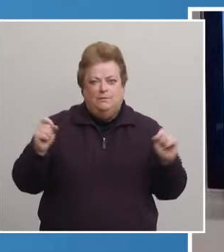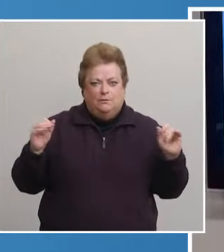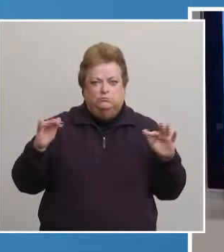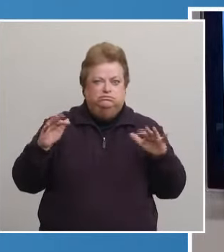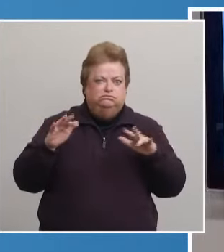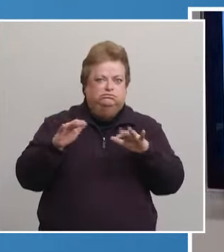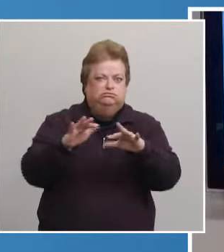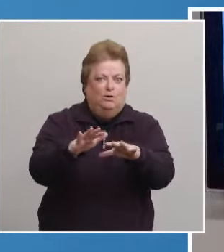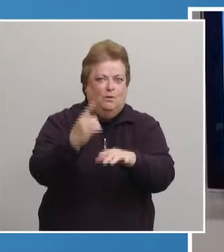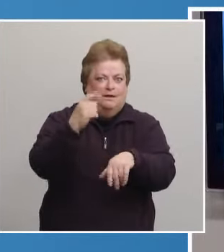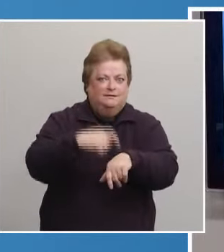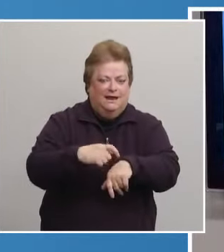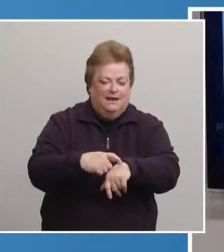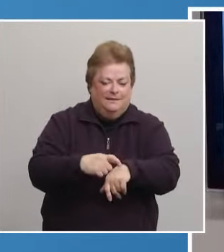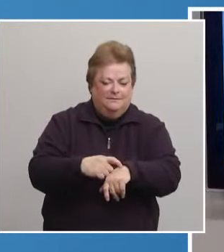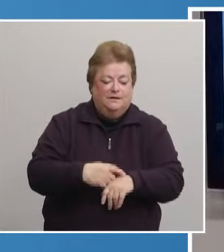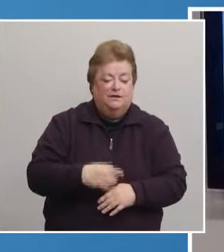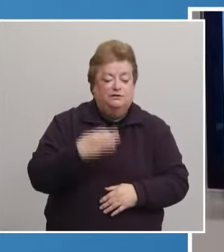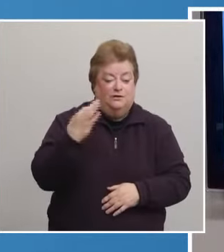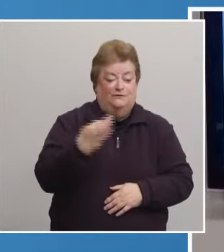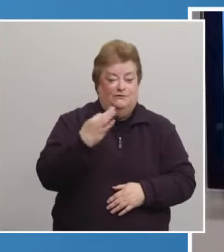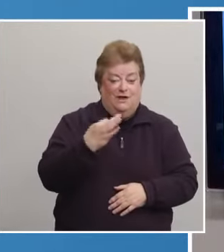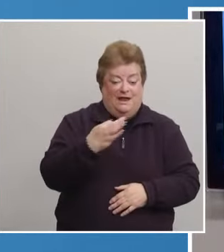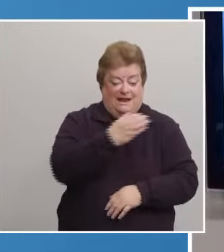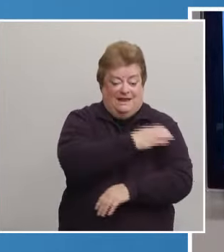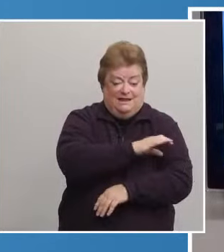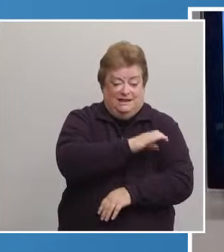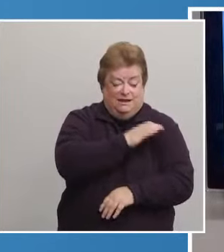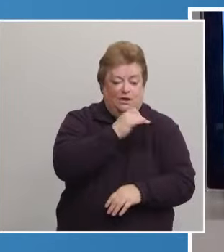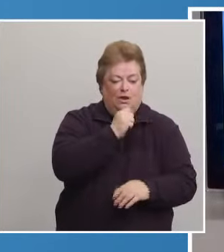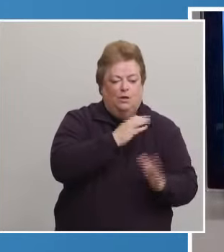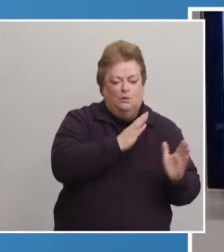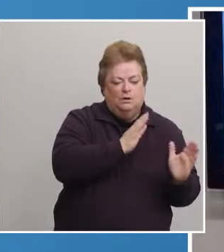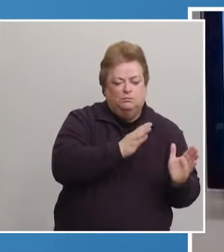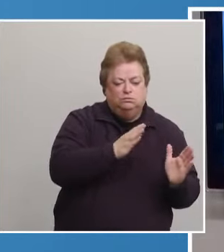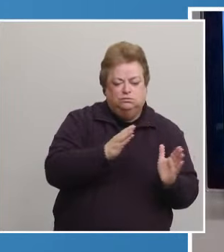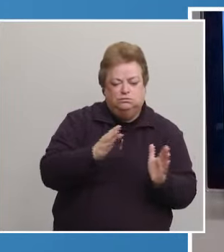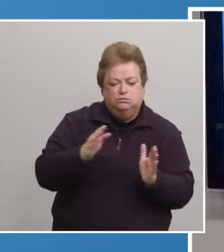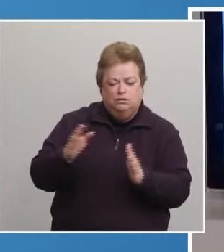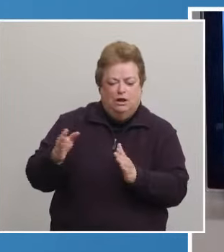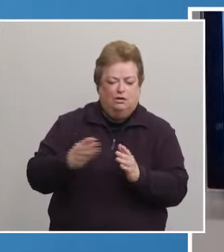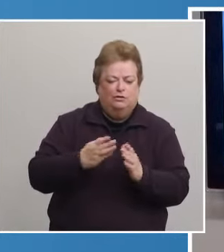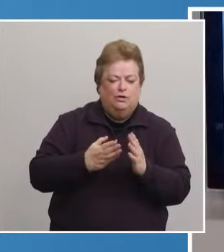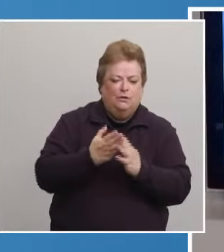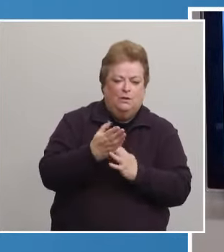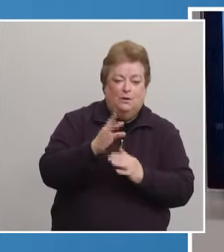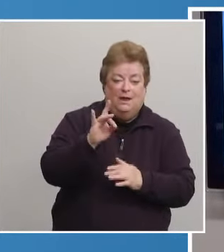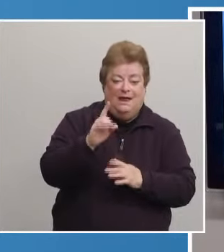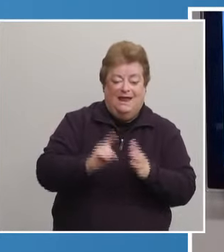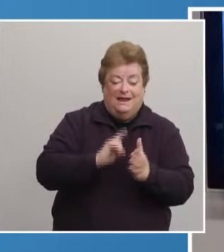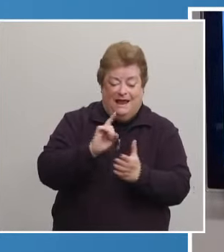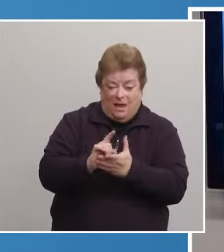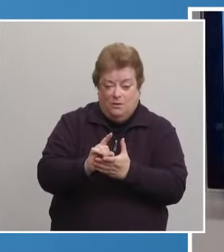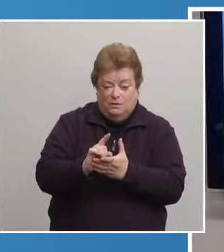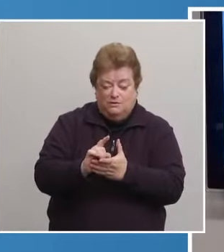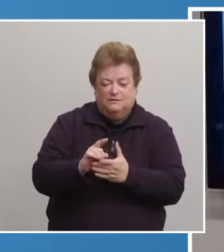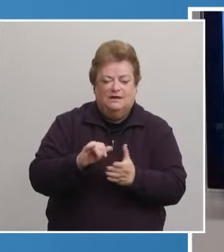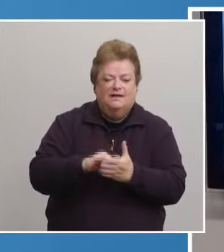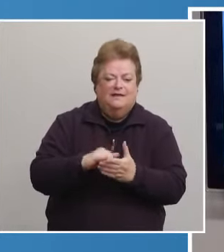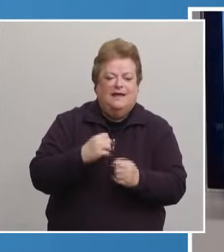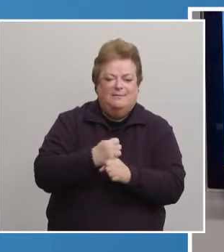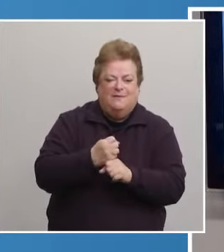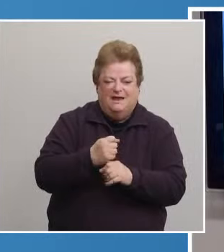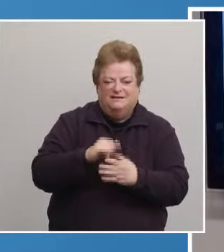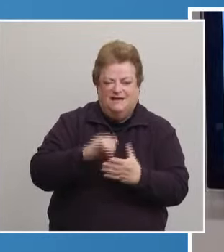once. Friday's vaccination clinic will be spread out over approximately eight hours which makes the process less